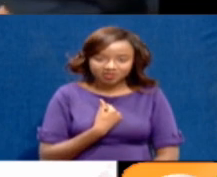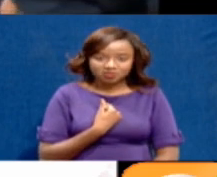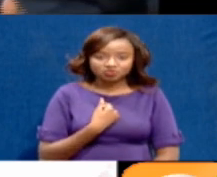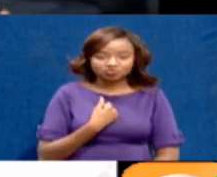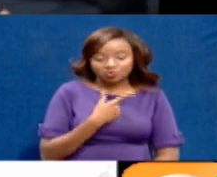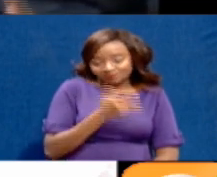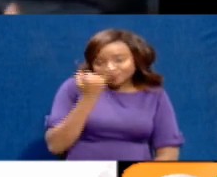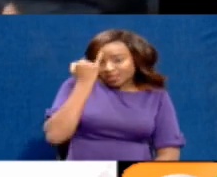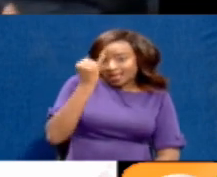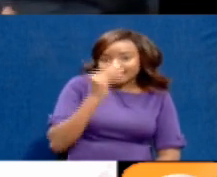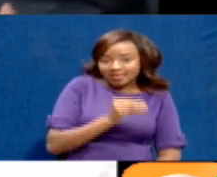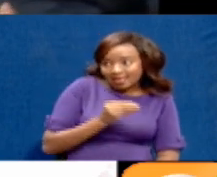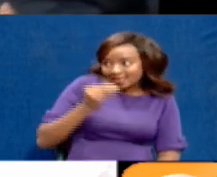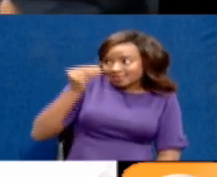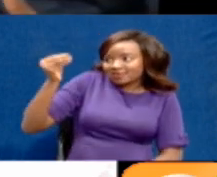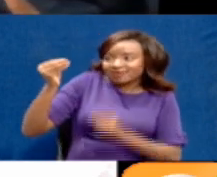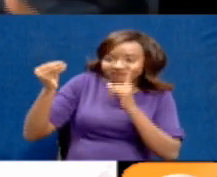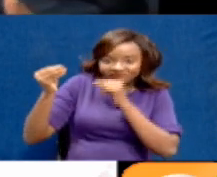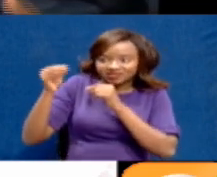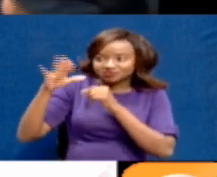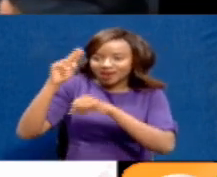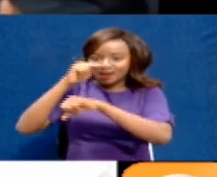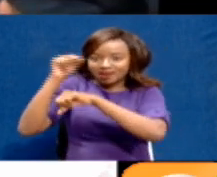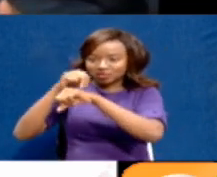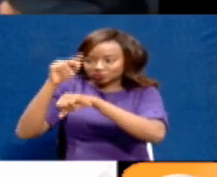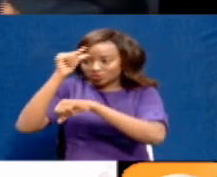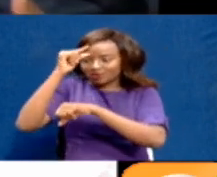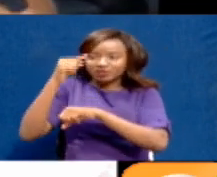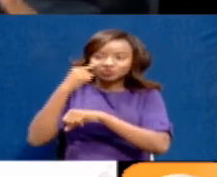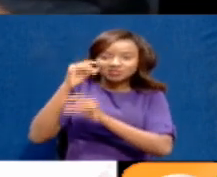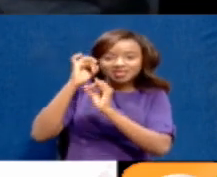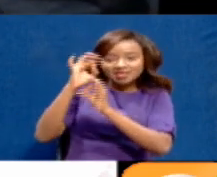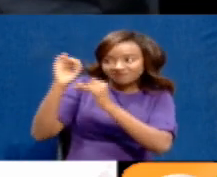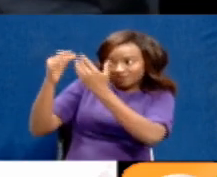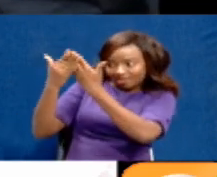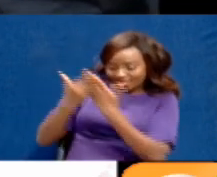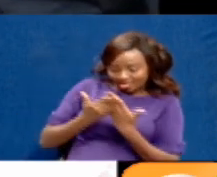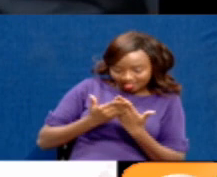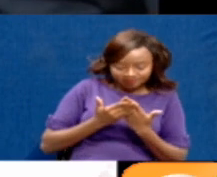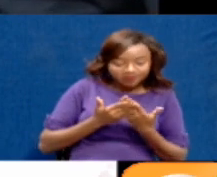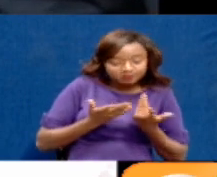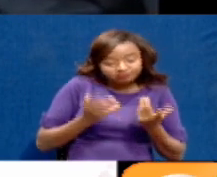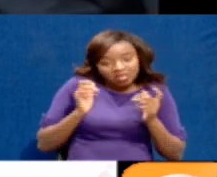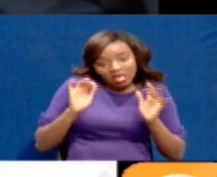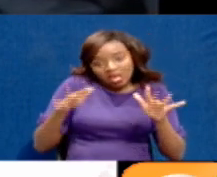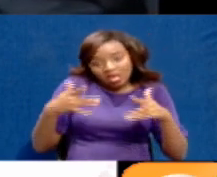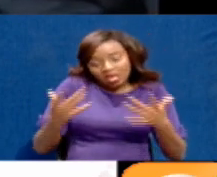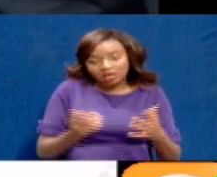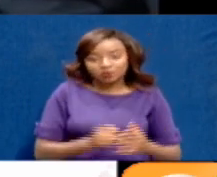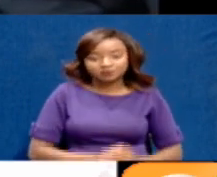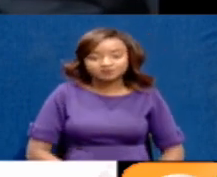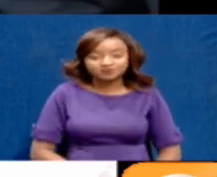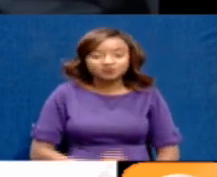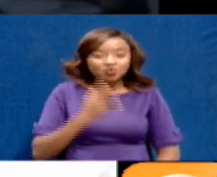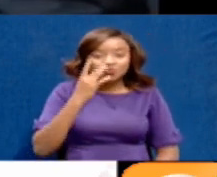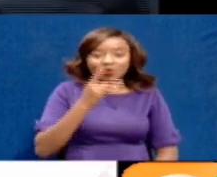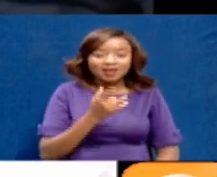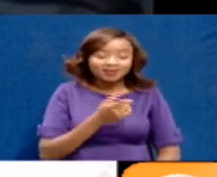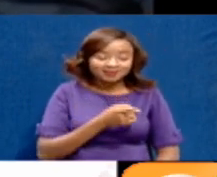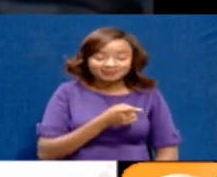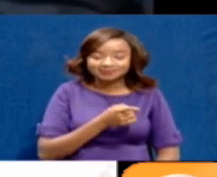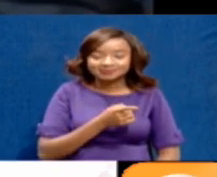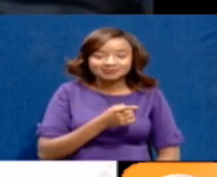hope that if we go on a lockdown, they should be able also to help us cushion our people, because a lockdown means